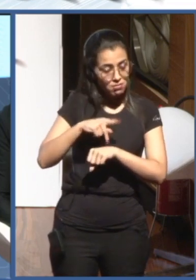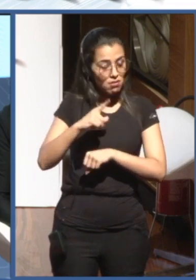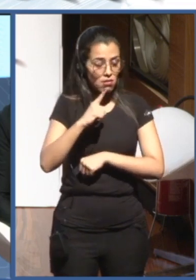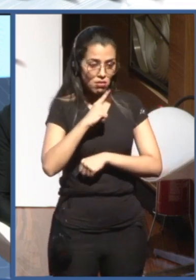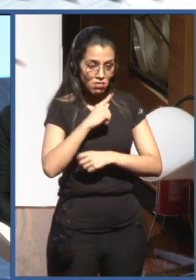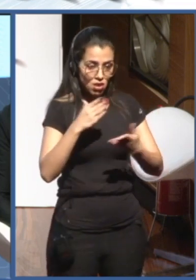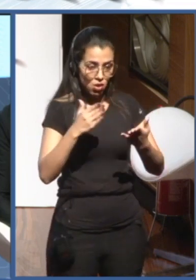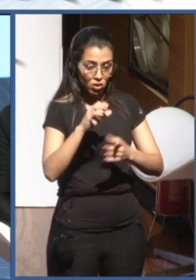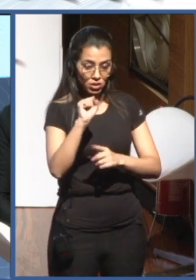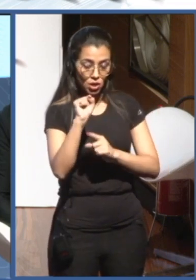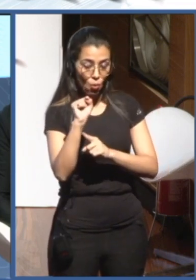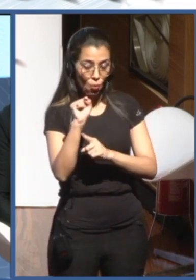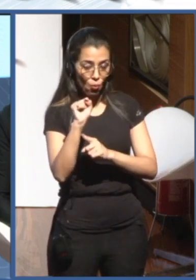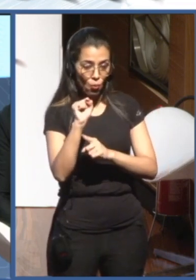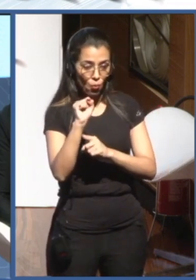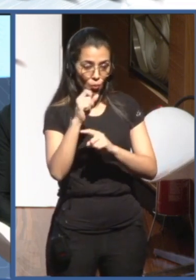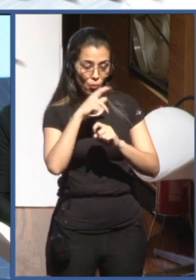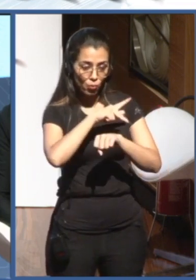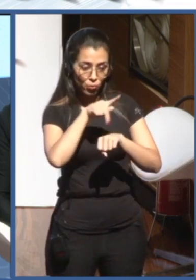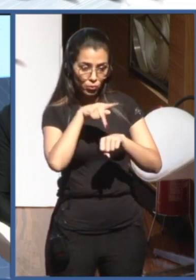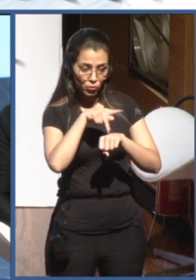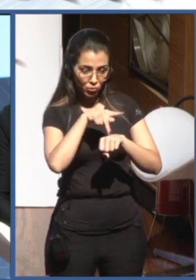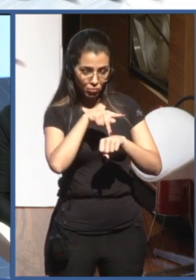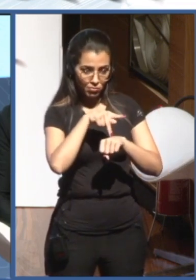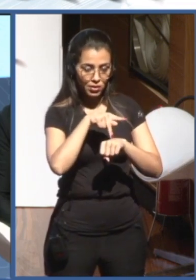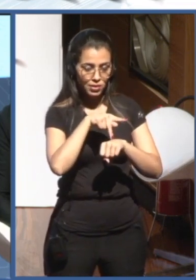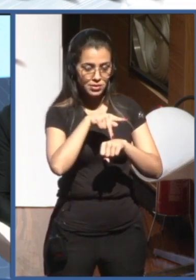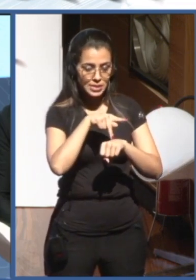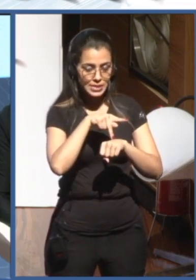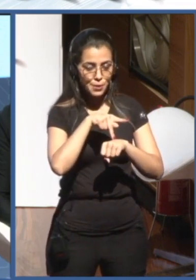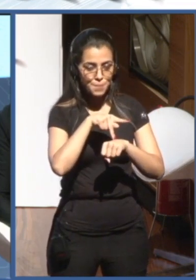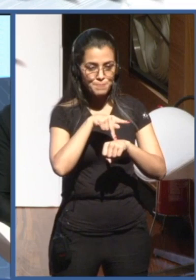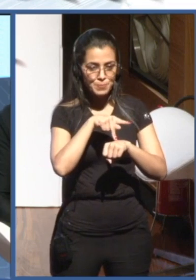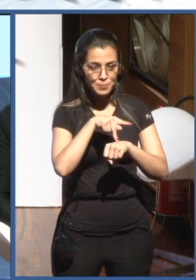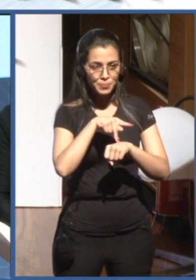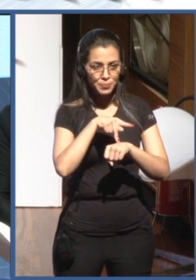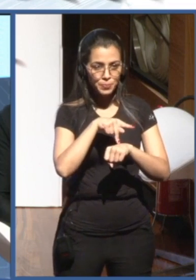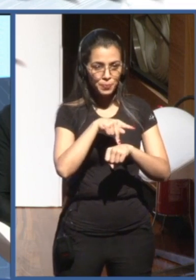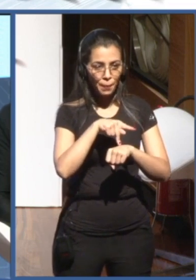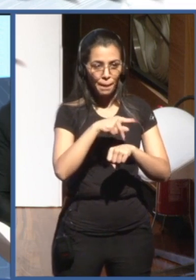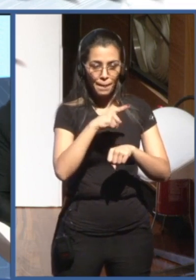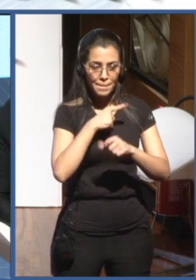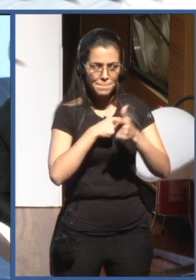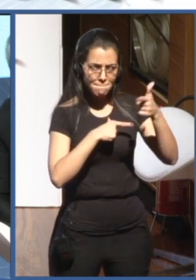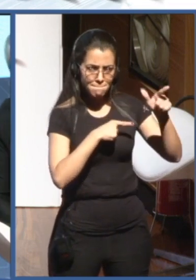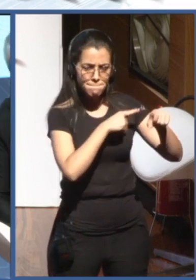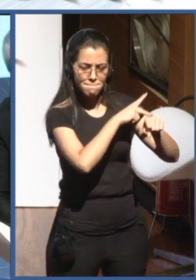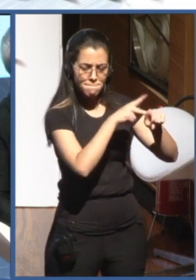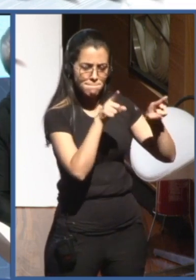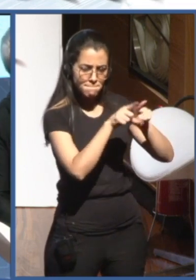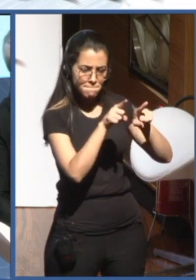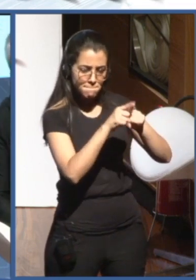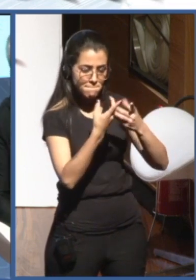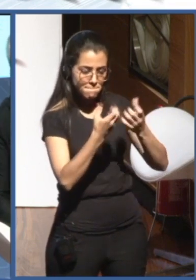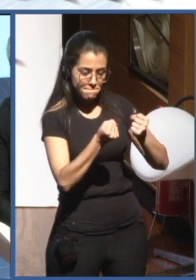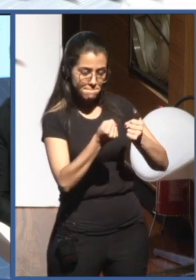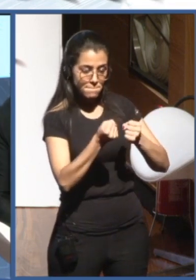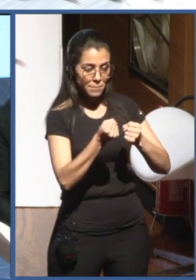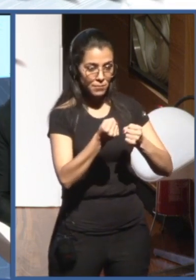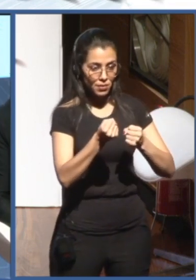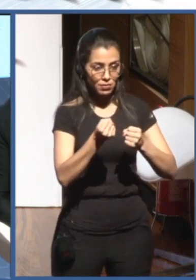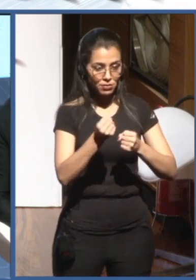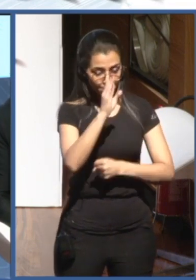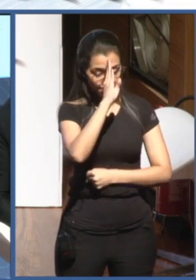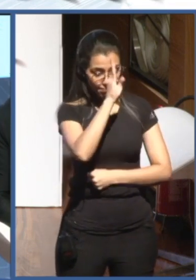we also saw the G20 adopt AI principles, which draw on the OECD AI principles. And there too, you had this